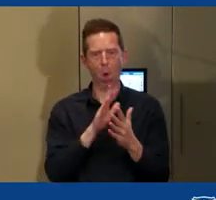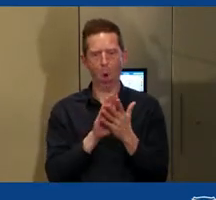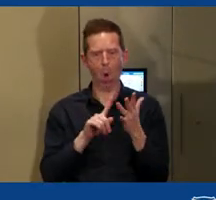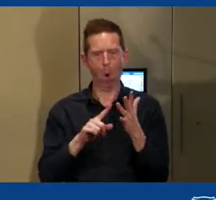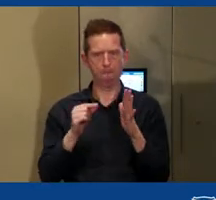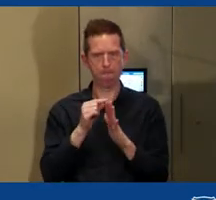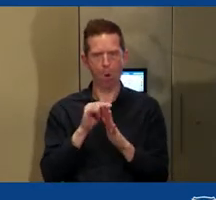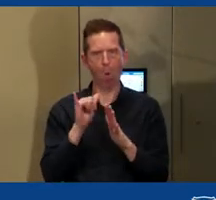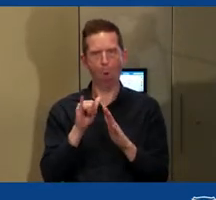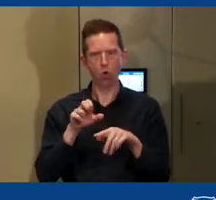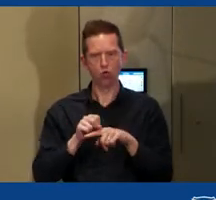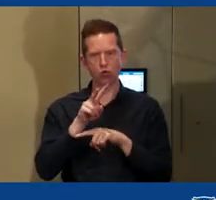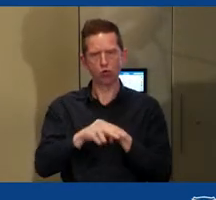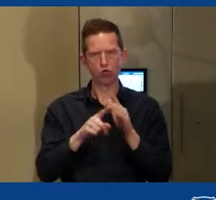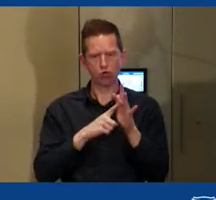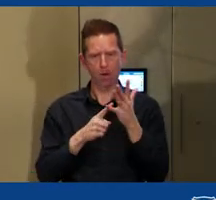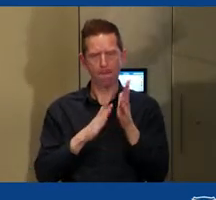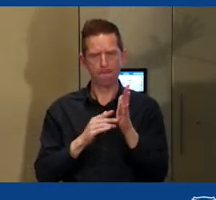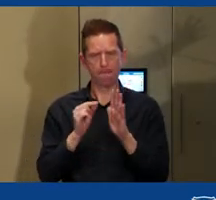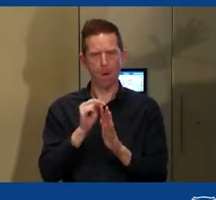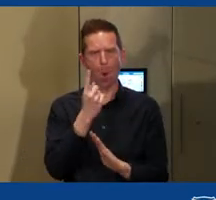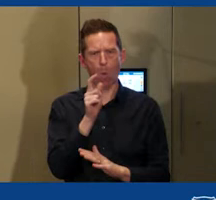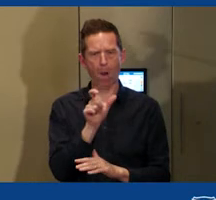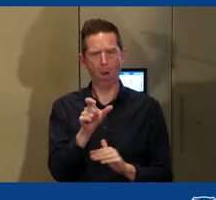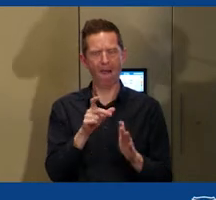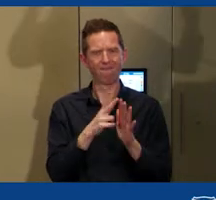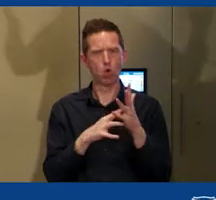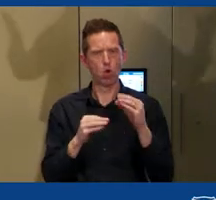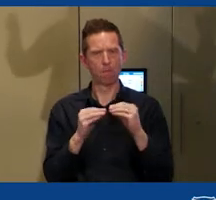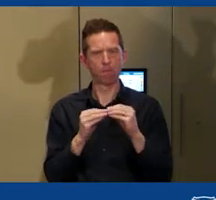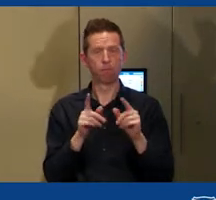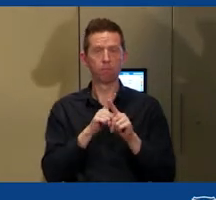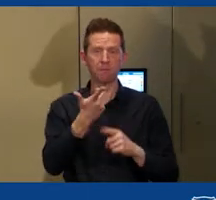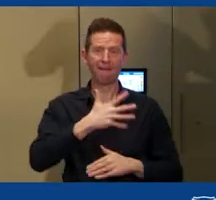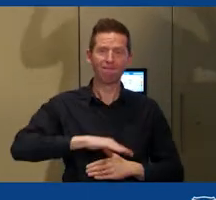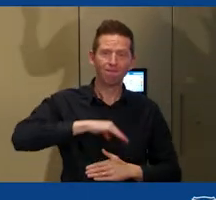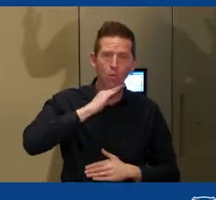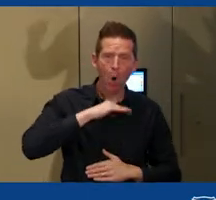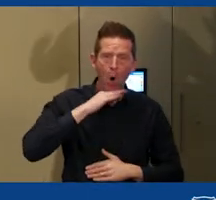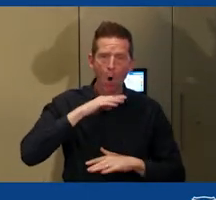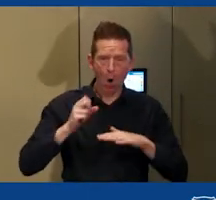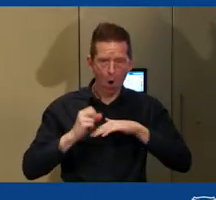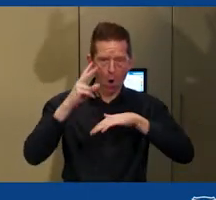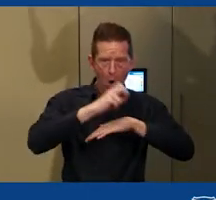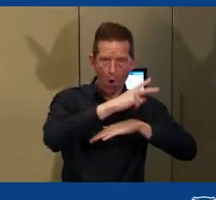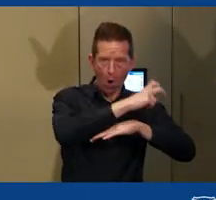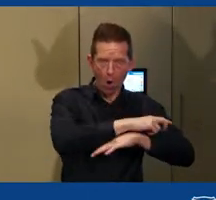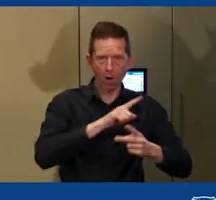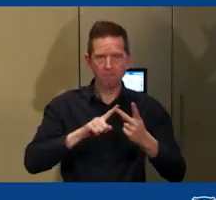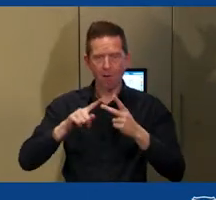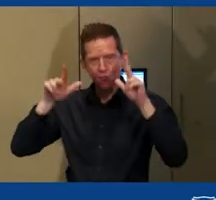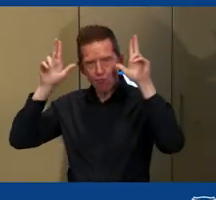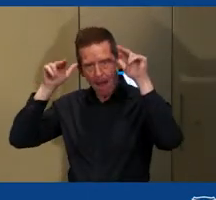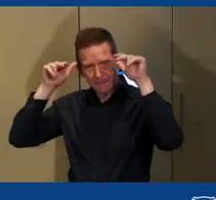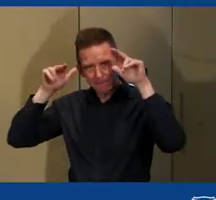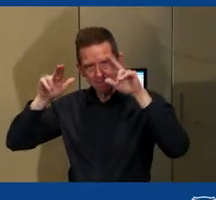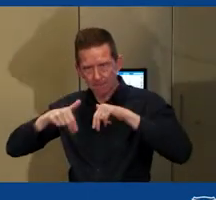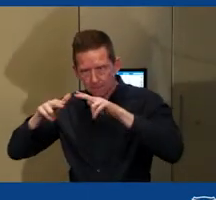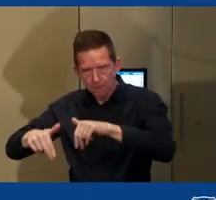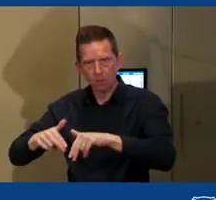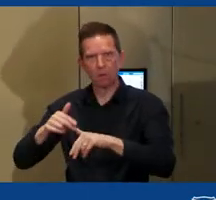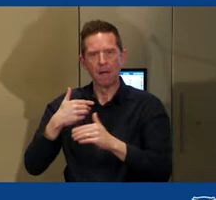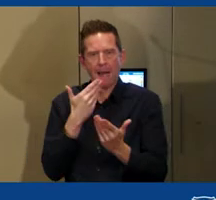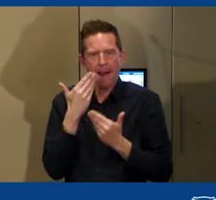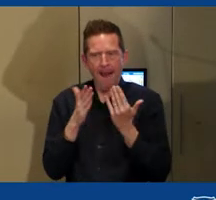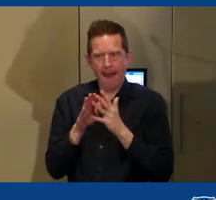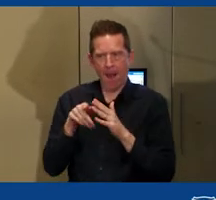just use the one verb for any of those sorts of animals. And also for frogs and rabbits and people as well. But